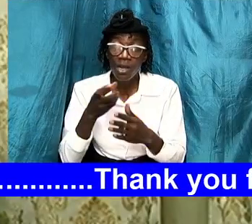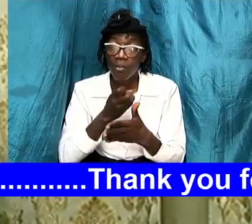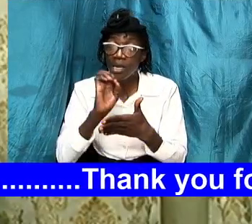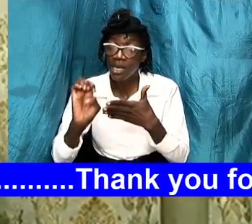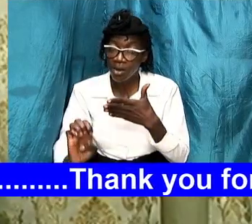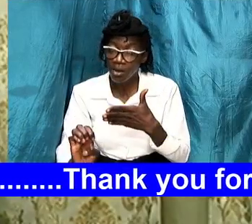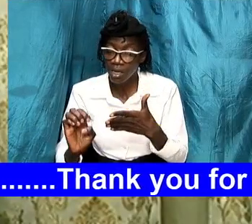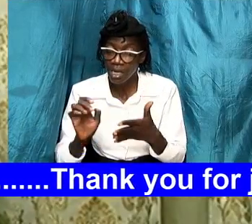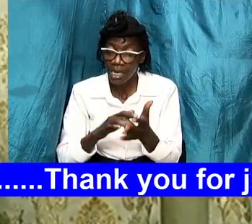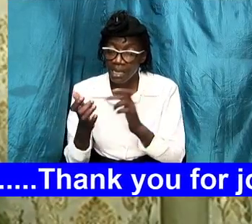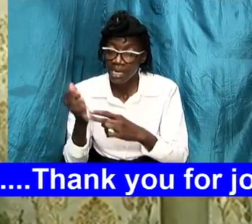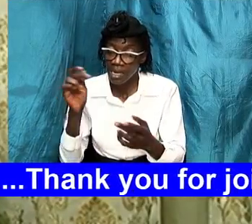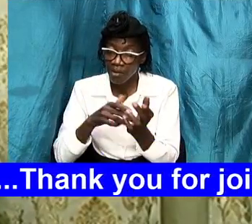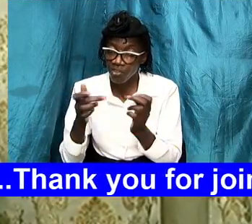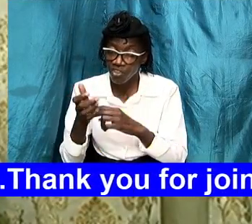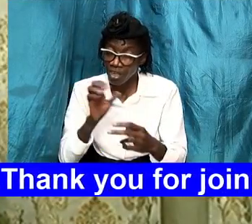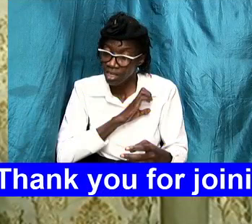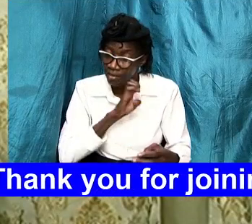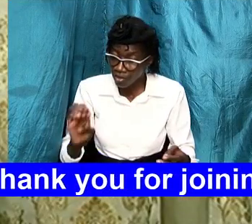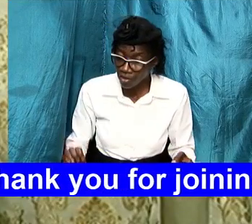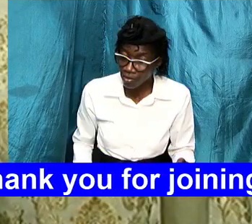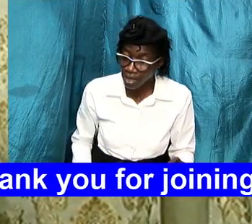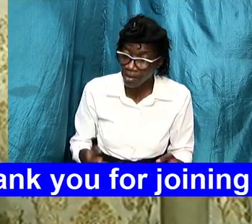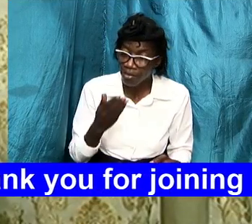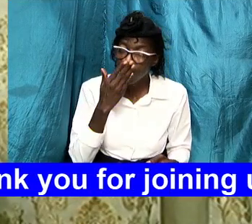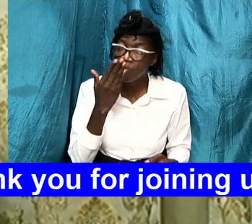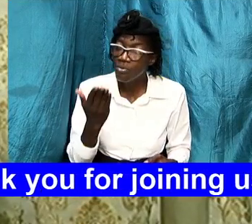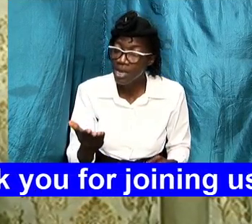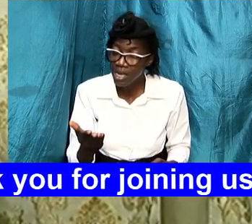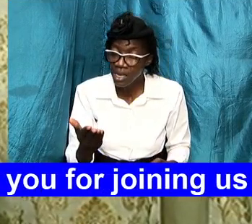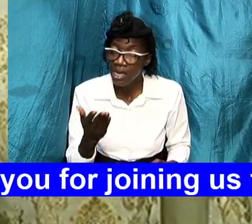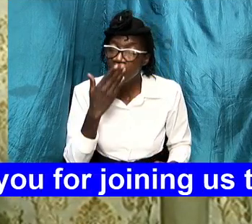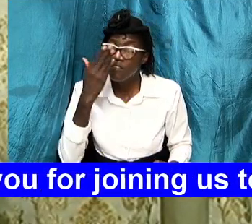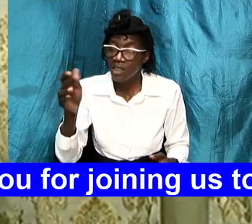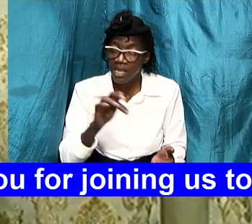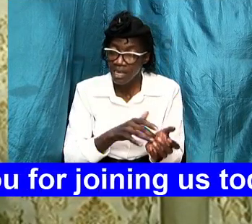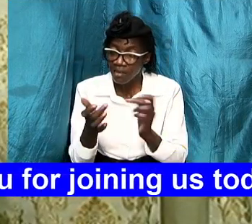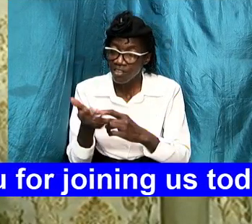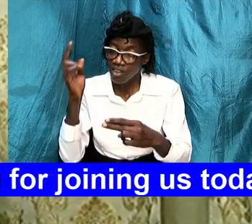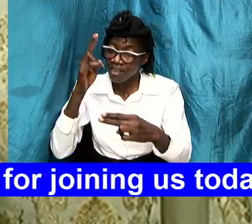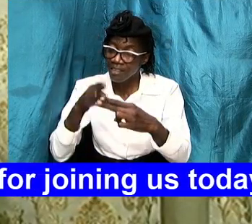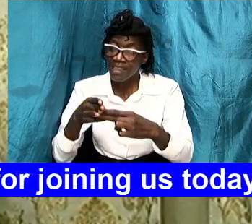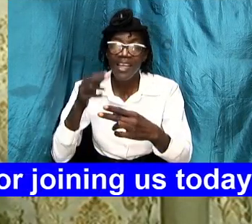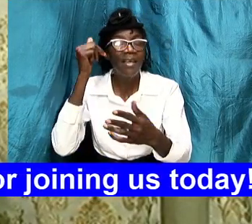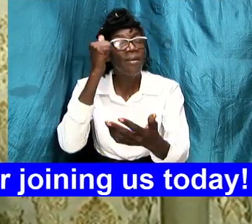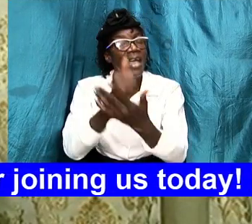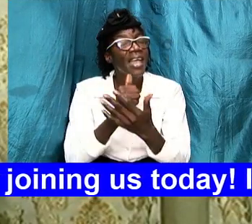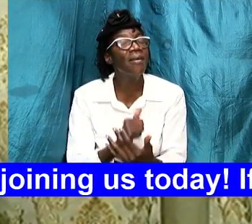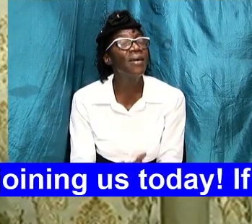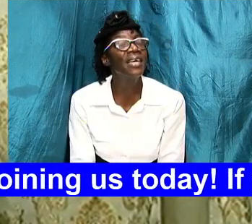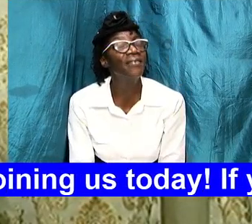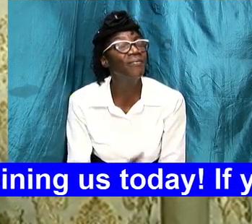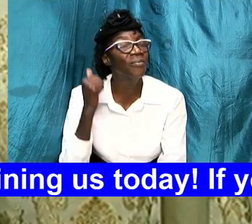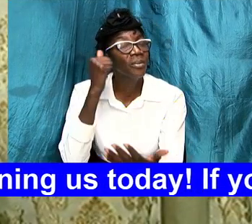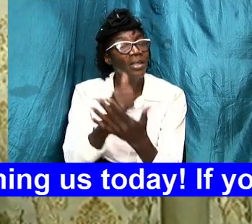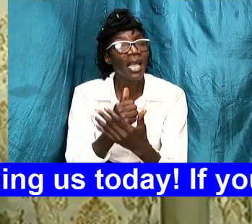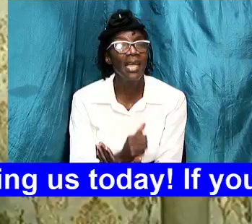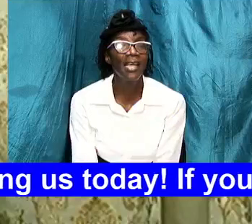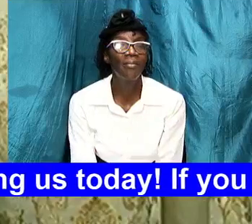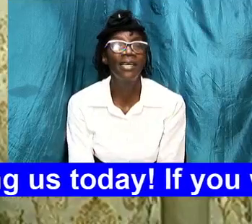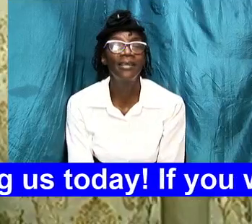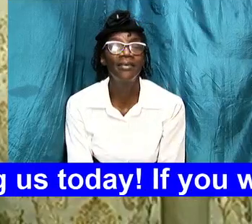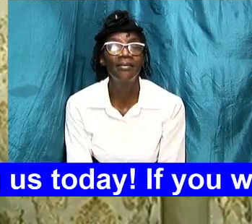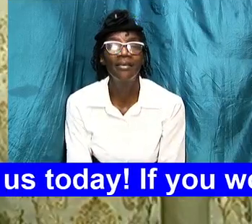christ of nazareth we pray and we give you thanks in jesus name amen amen amen